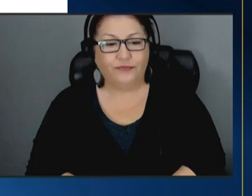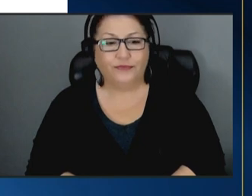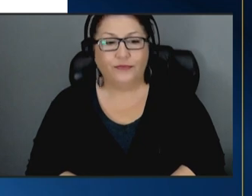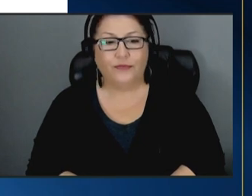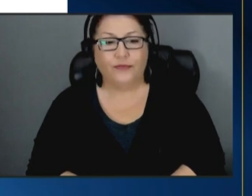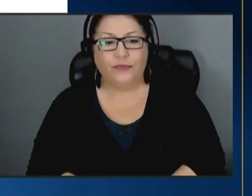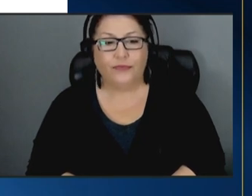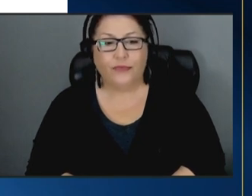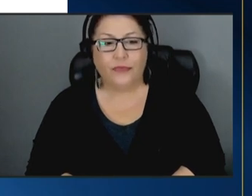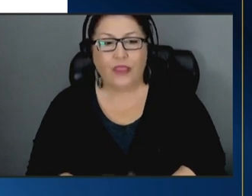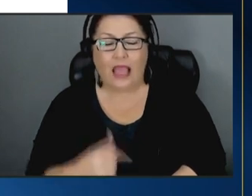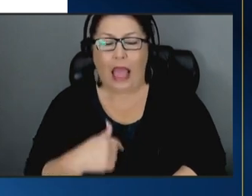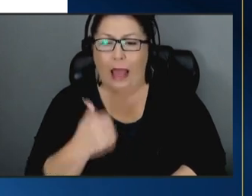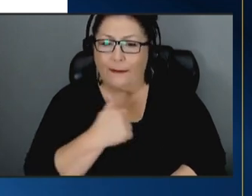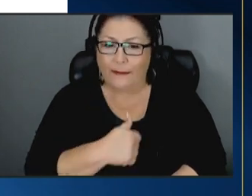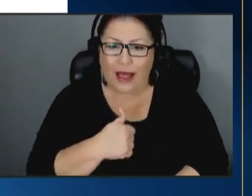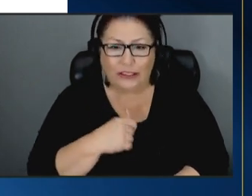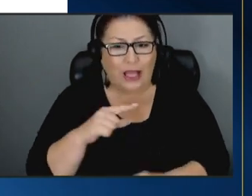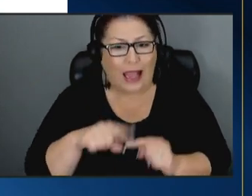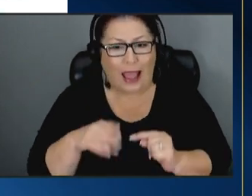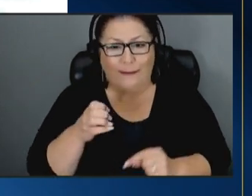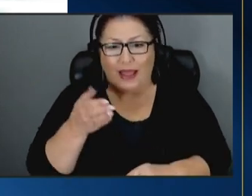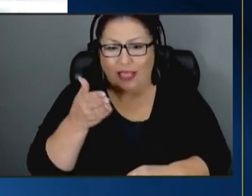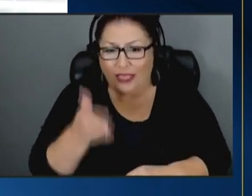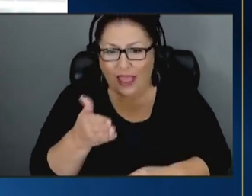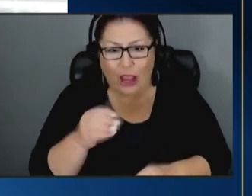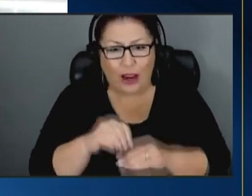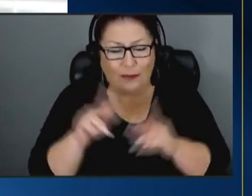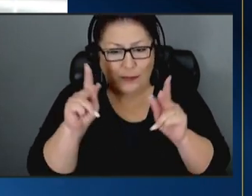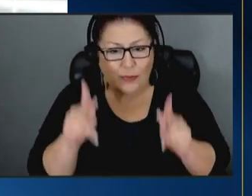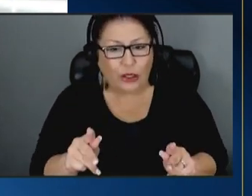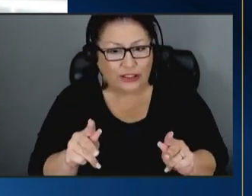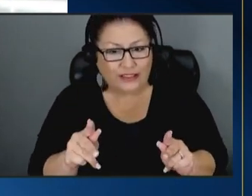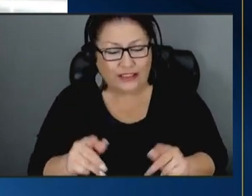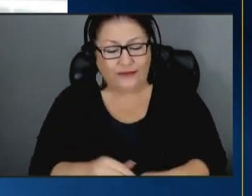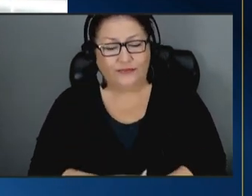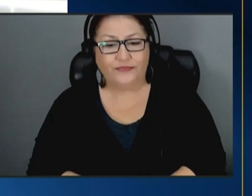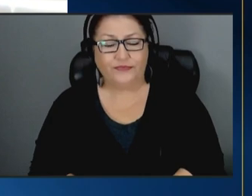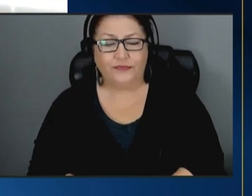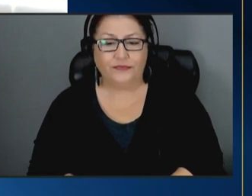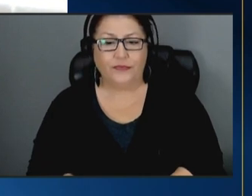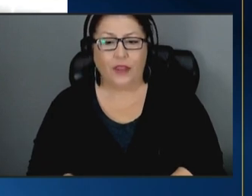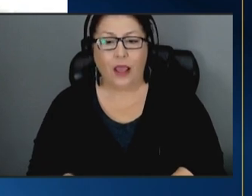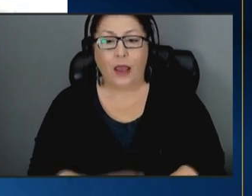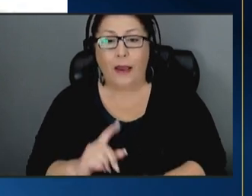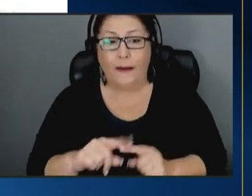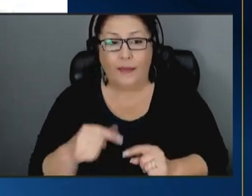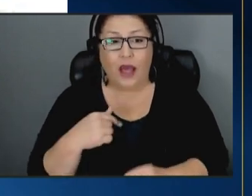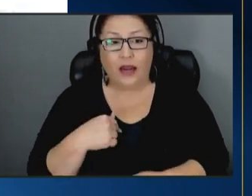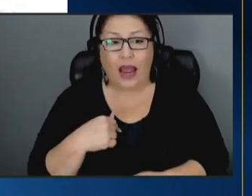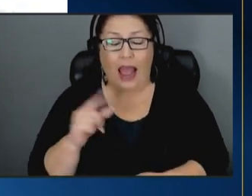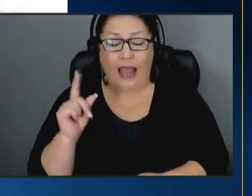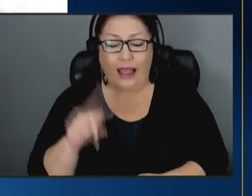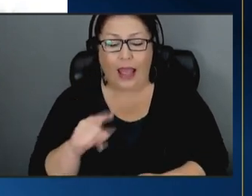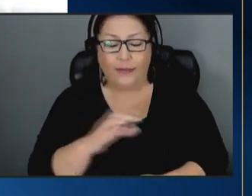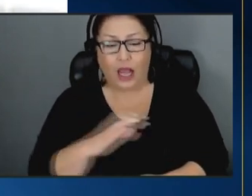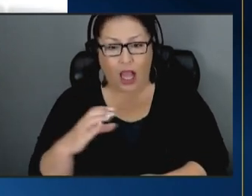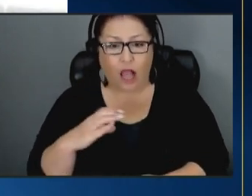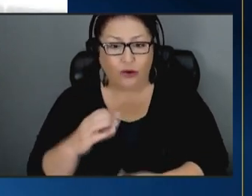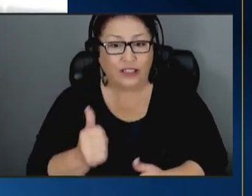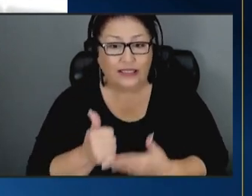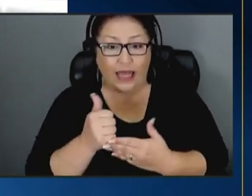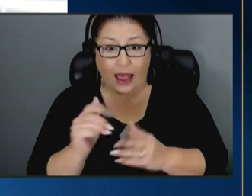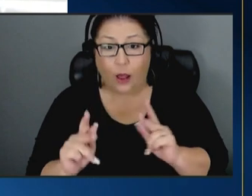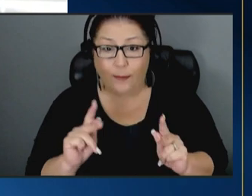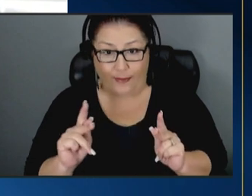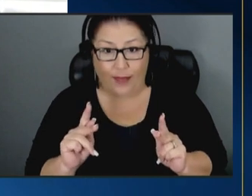apologize that i cannot be there with you in person but i came to congress to help people